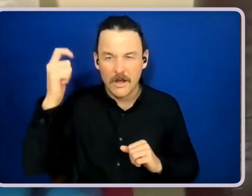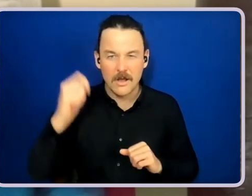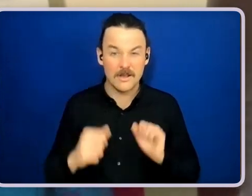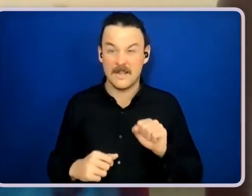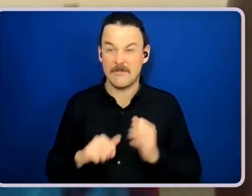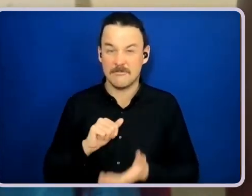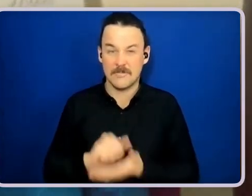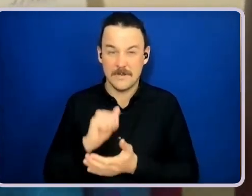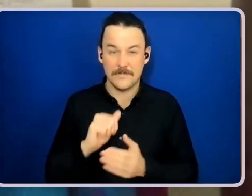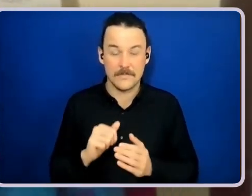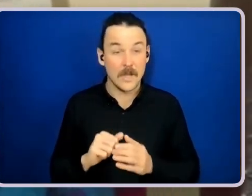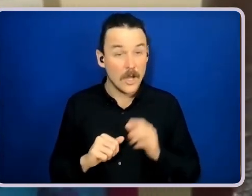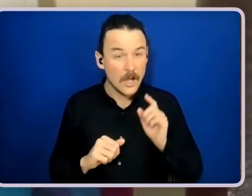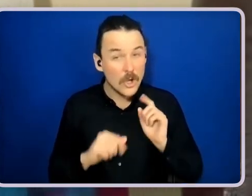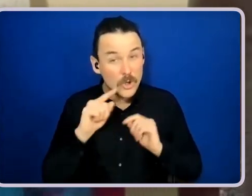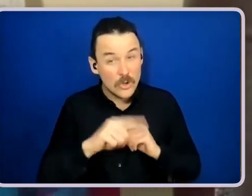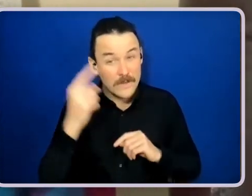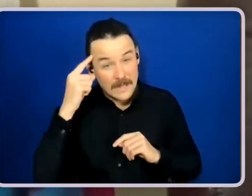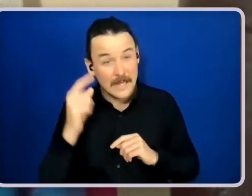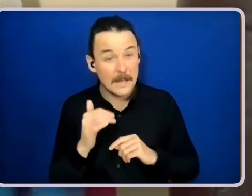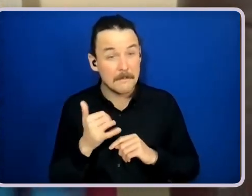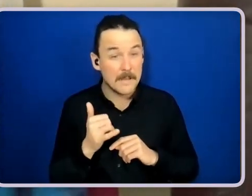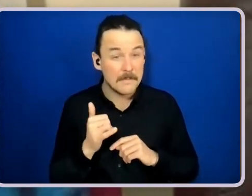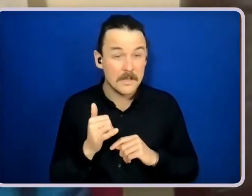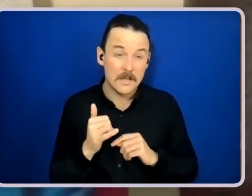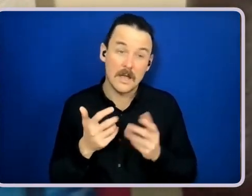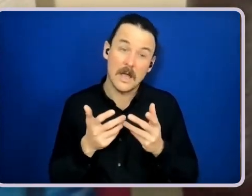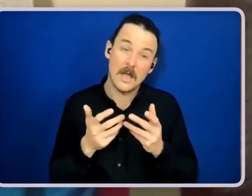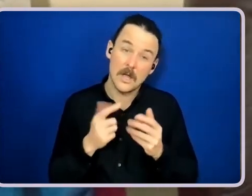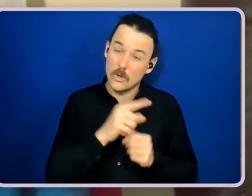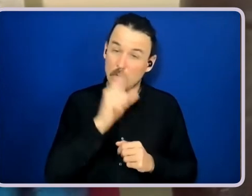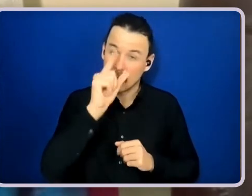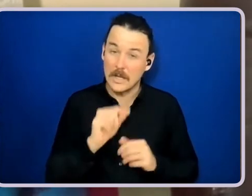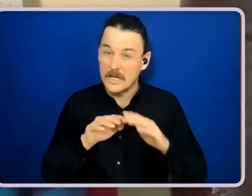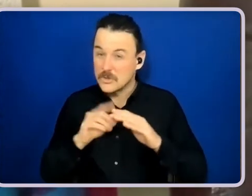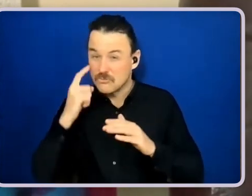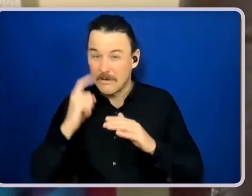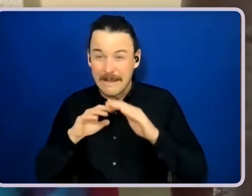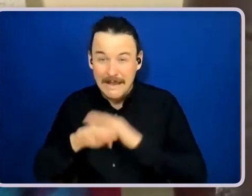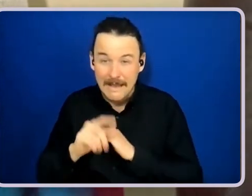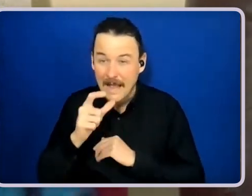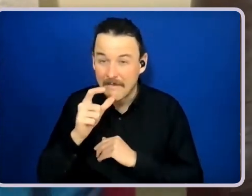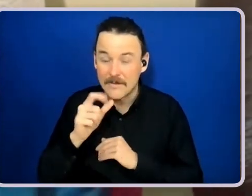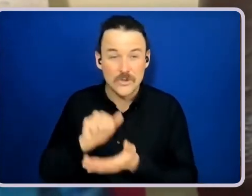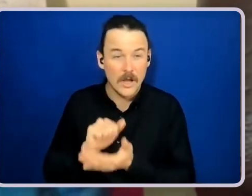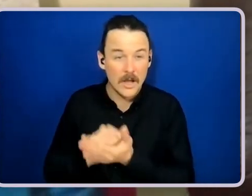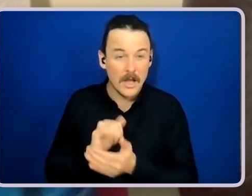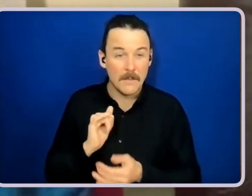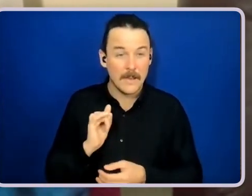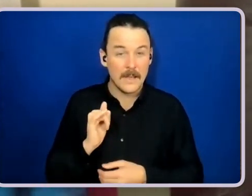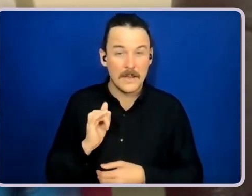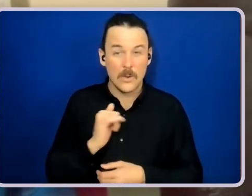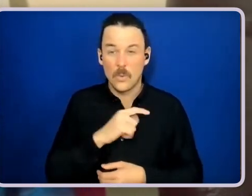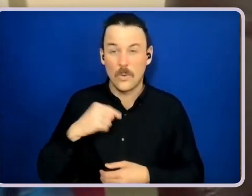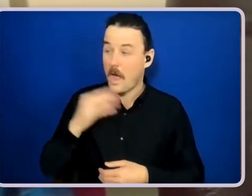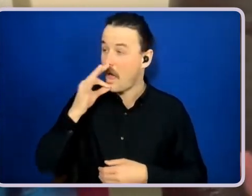maybe, um, a way of getting into a cafe, maybe we could ask the owners if, if, um, you could do a